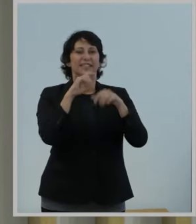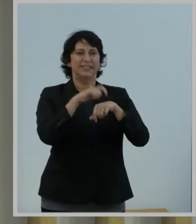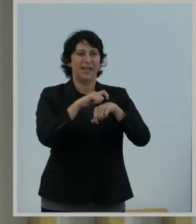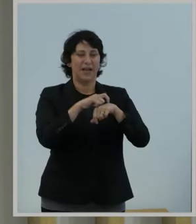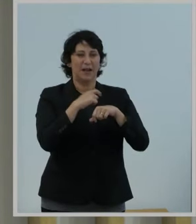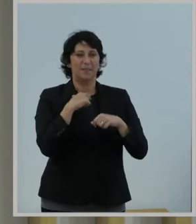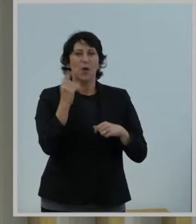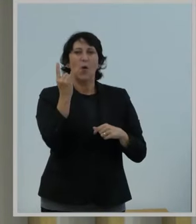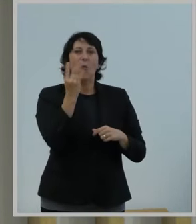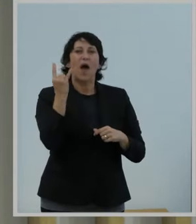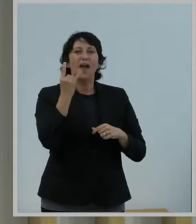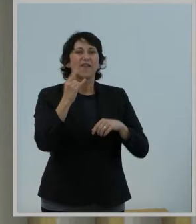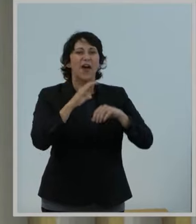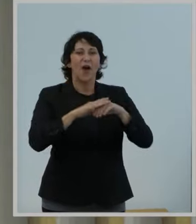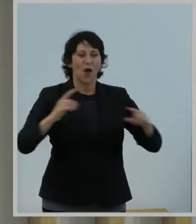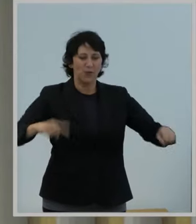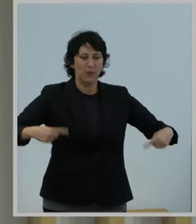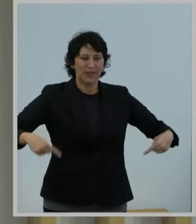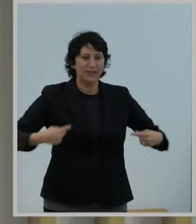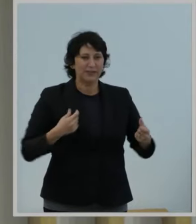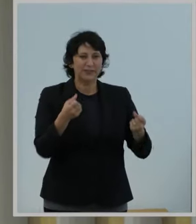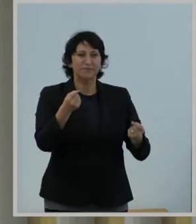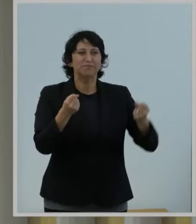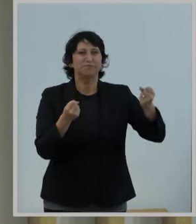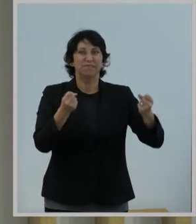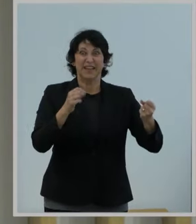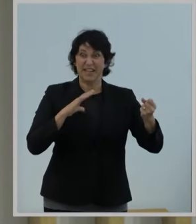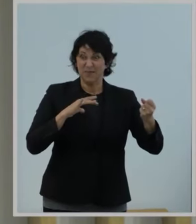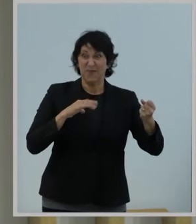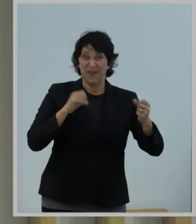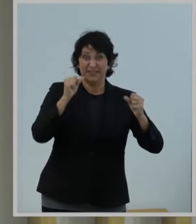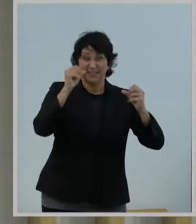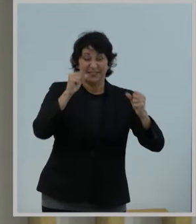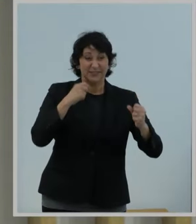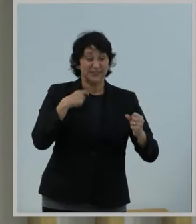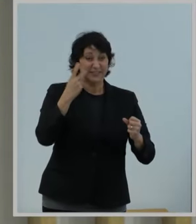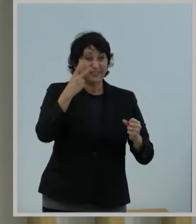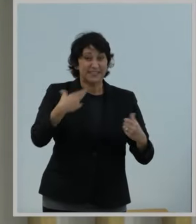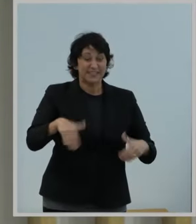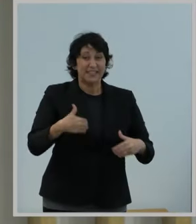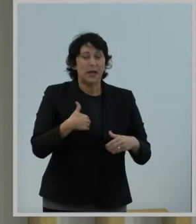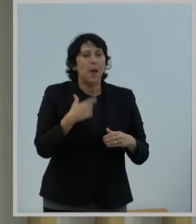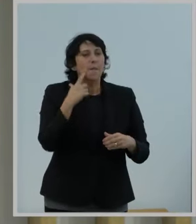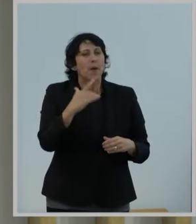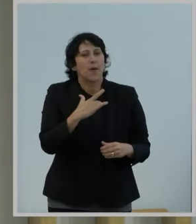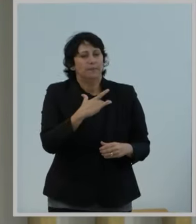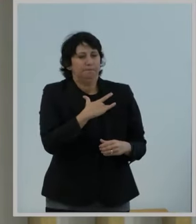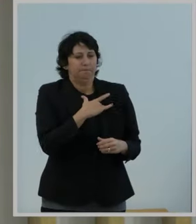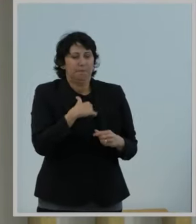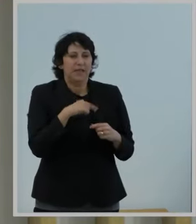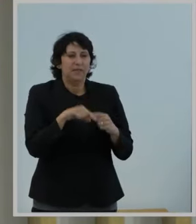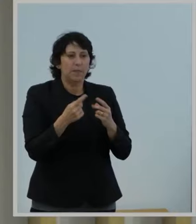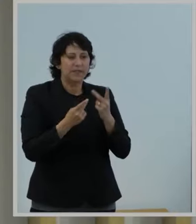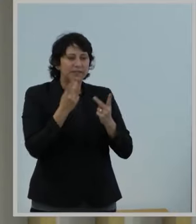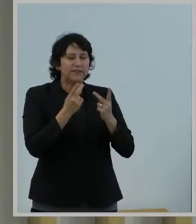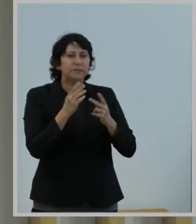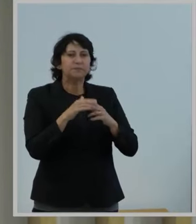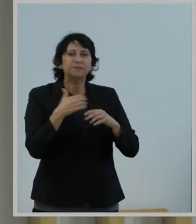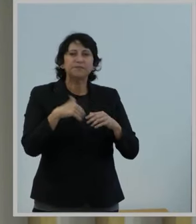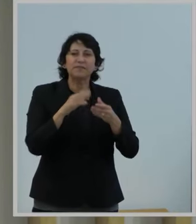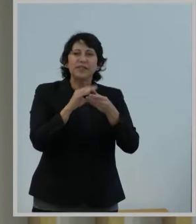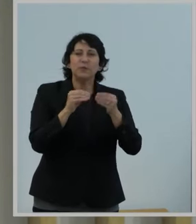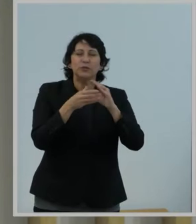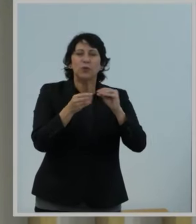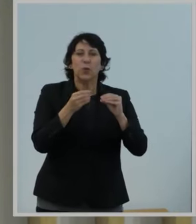Call it Wi-Fi on wheels. It was something to see. But what stayed with me most from this visit was the story the